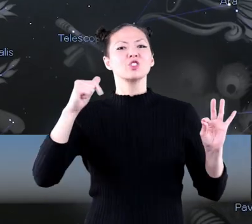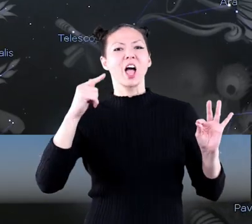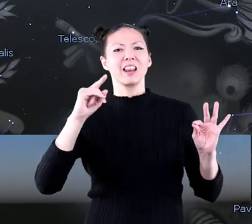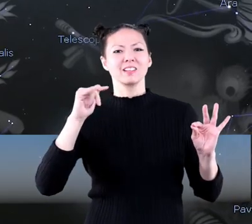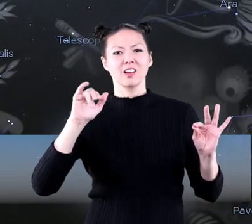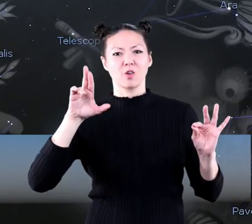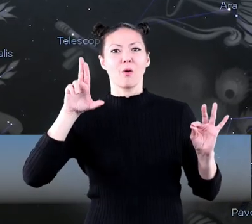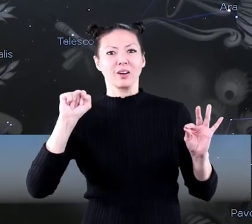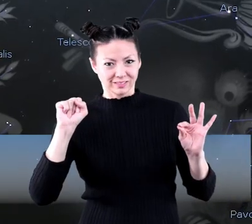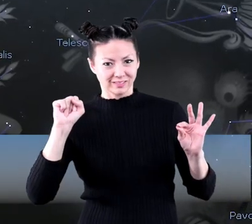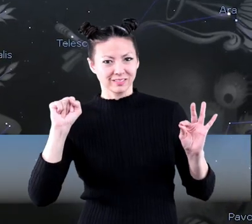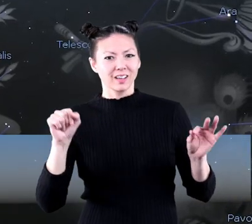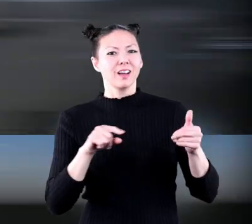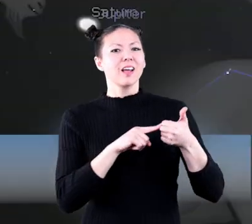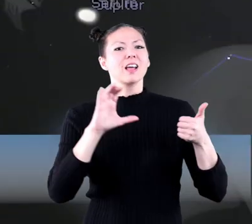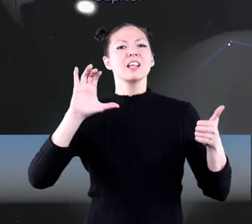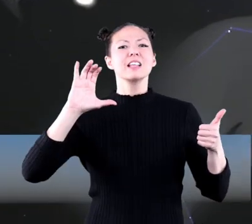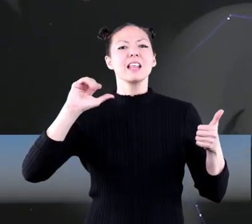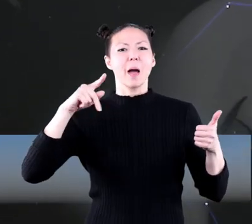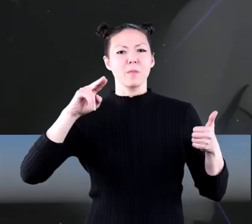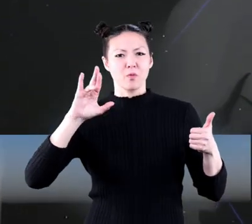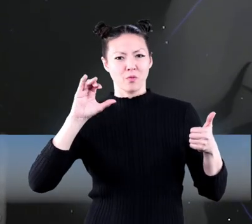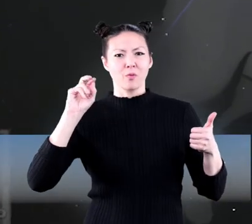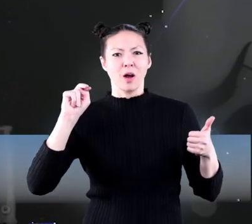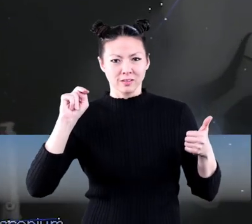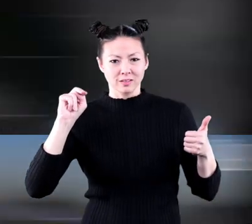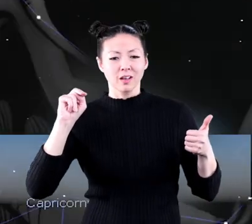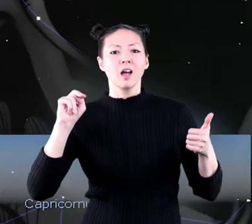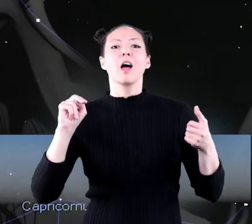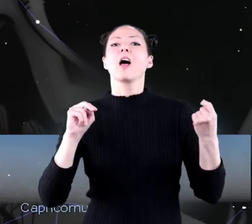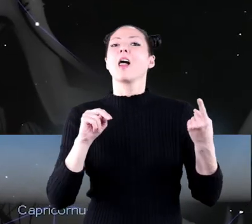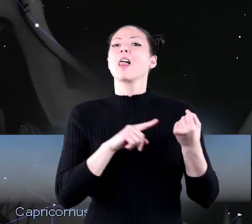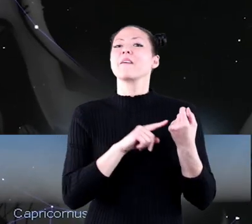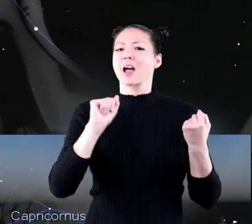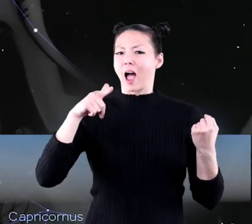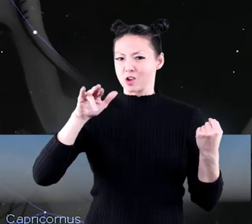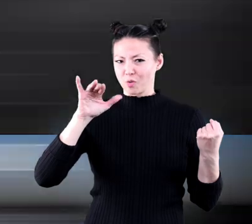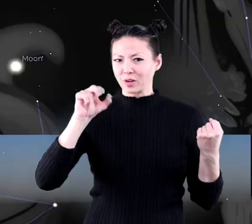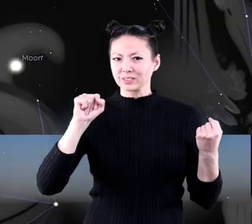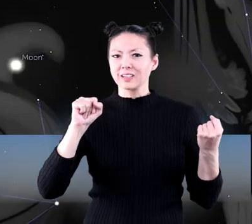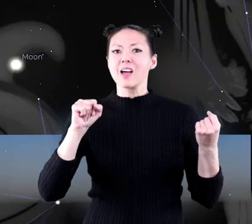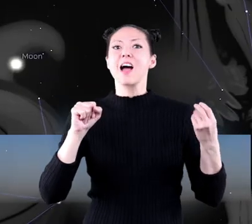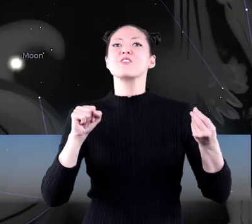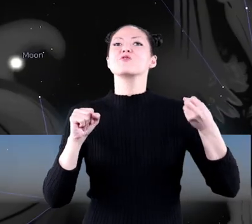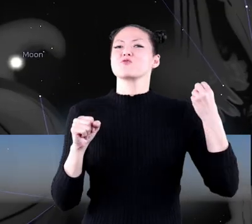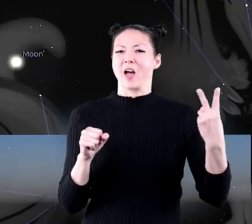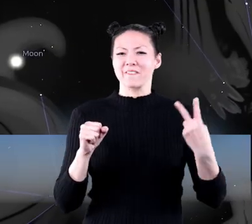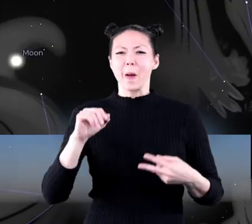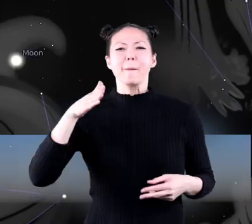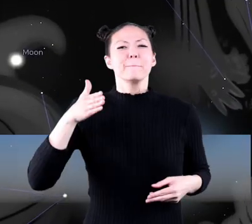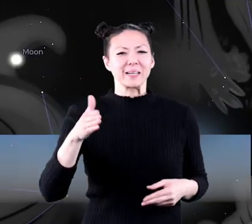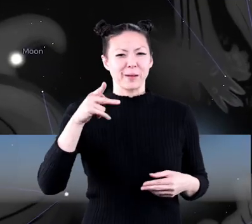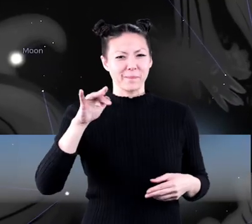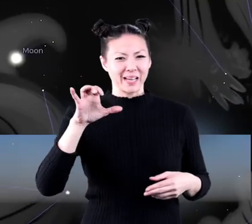Sagittarius, Capricorn, Aquarius, Pisces.